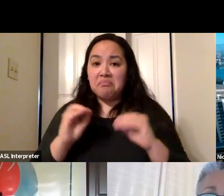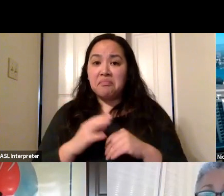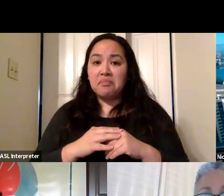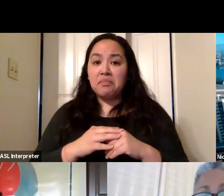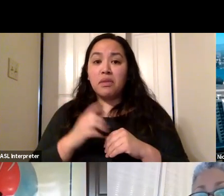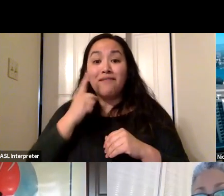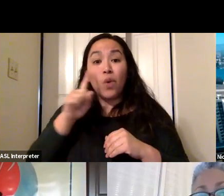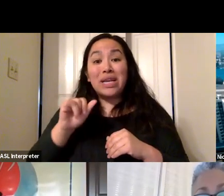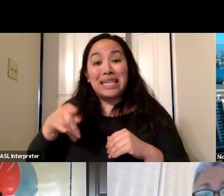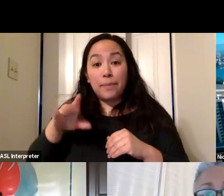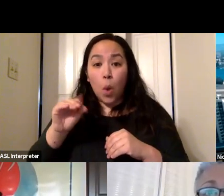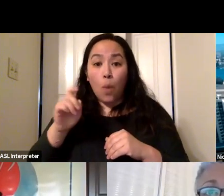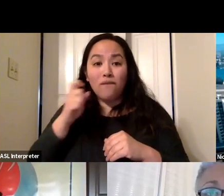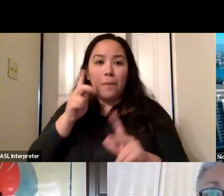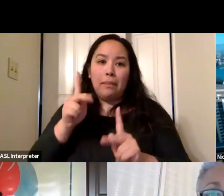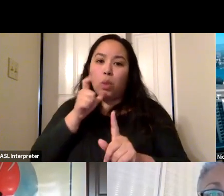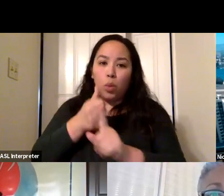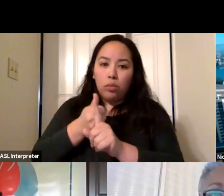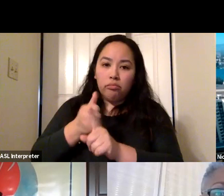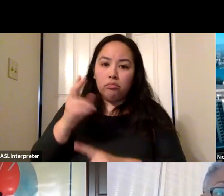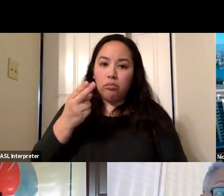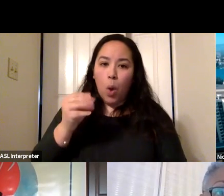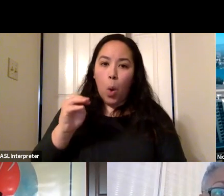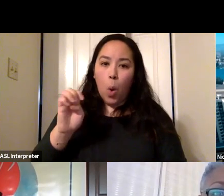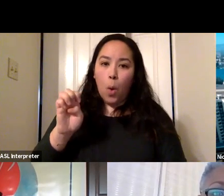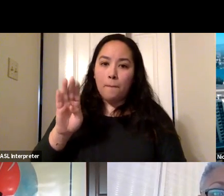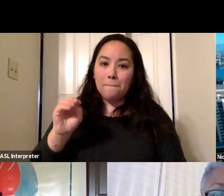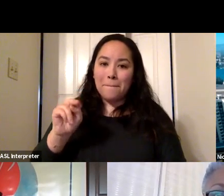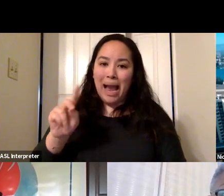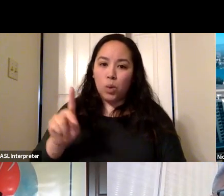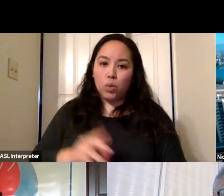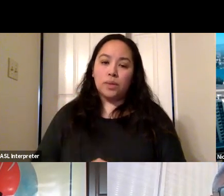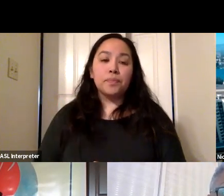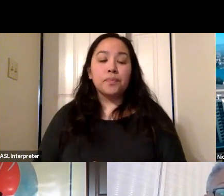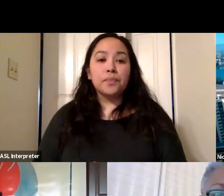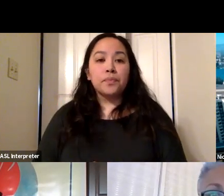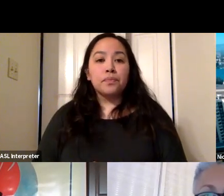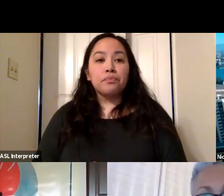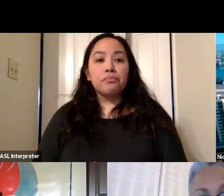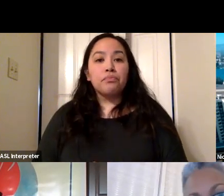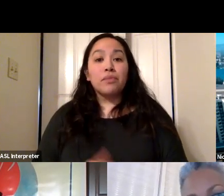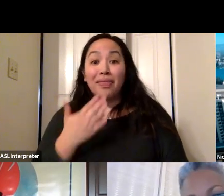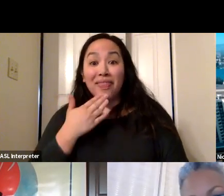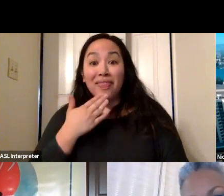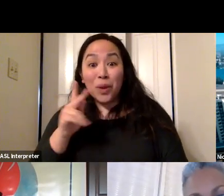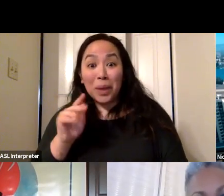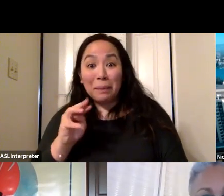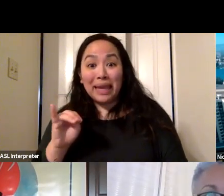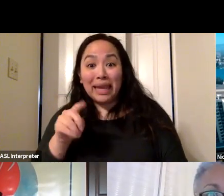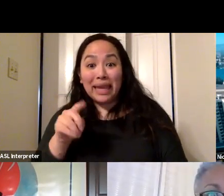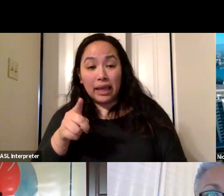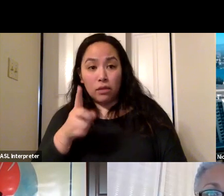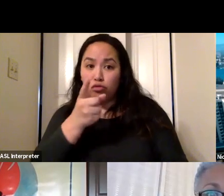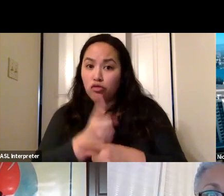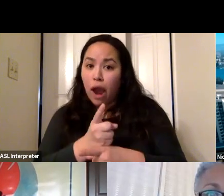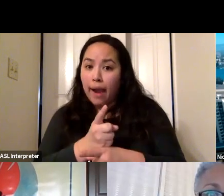people who are homebound. That's great. Thank you, Kimmy. And if I'm if I am correct that you're right